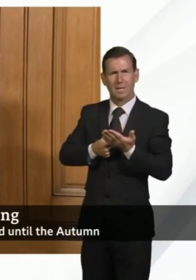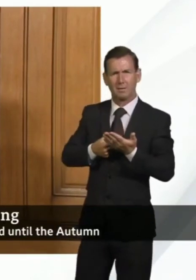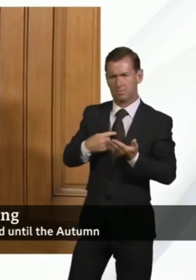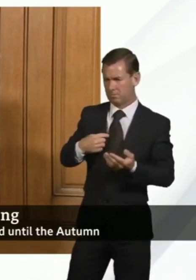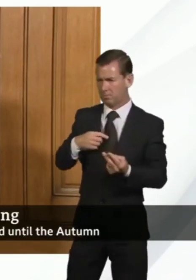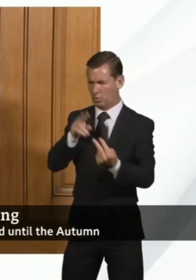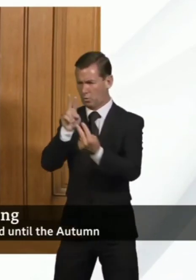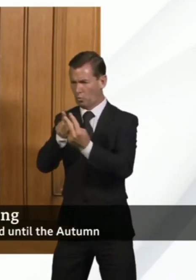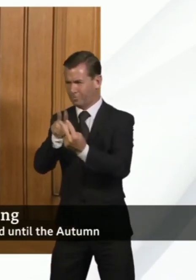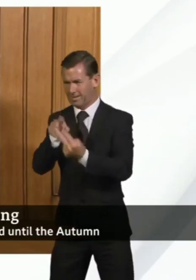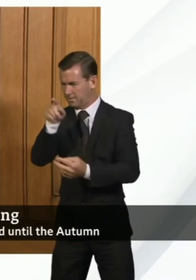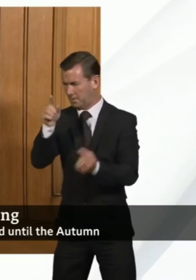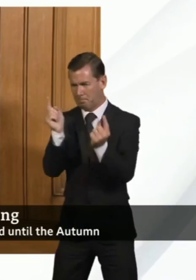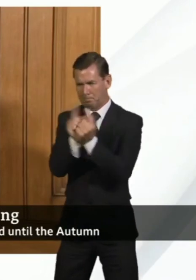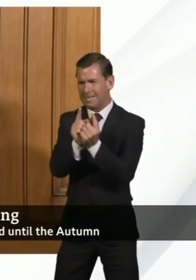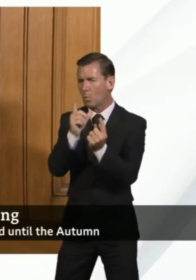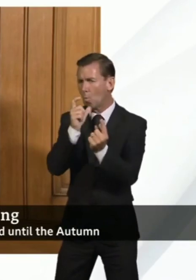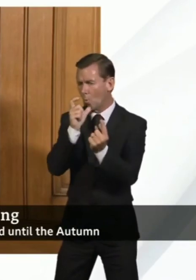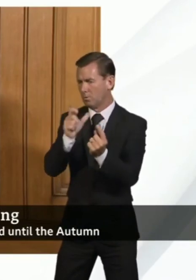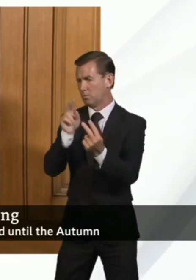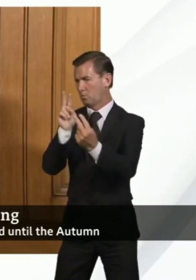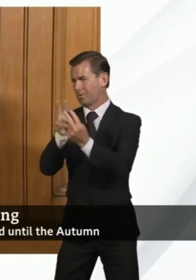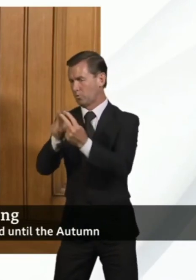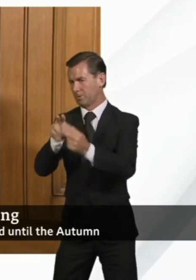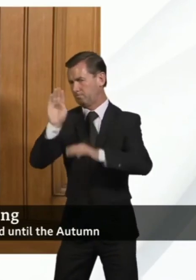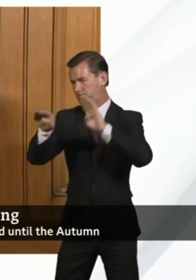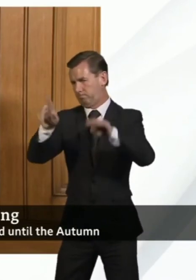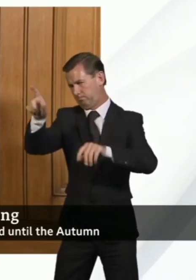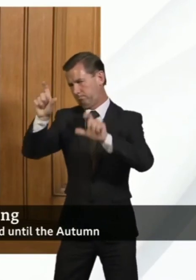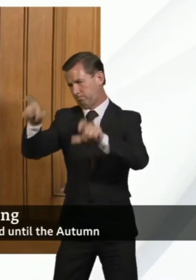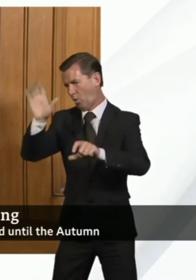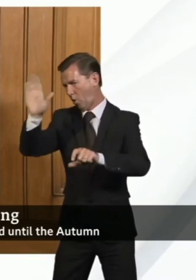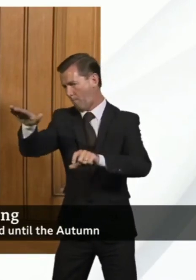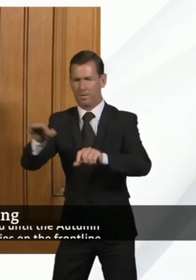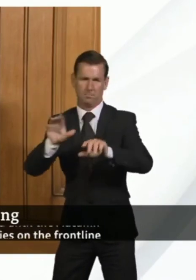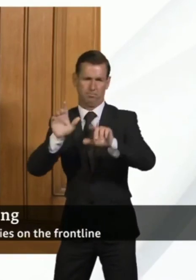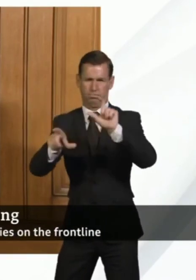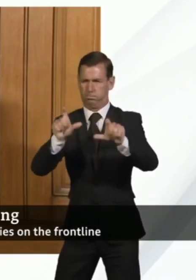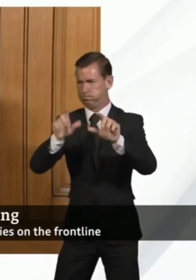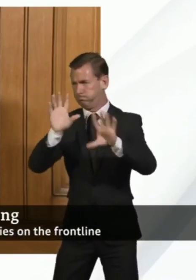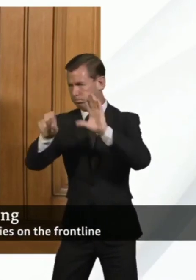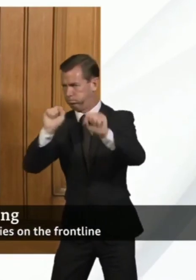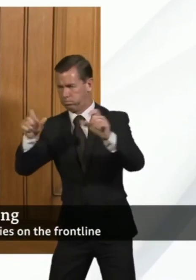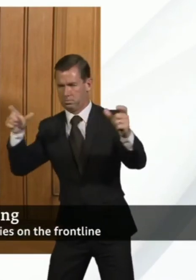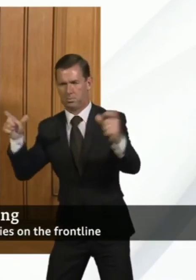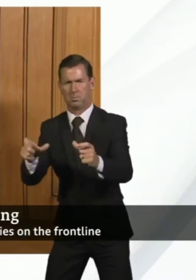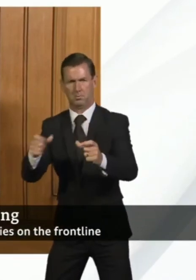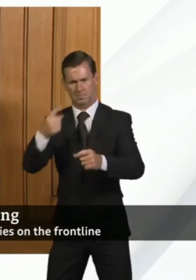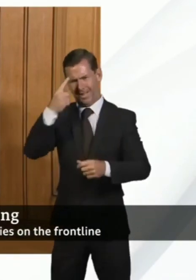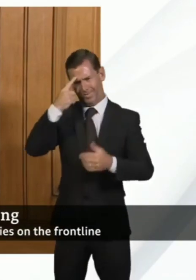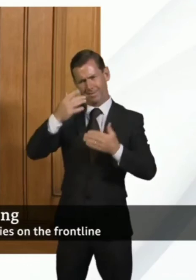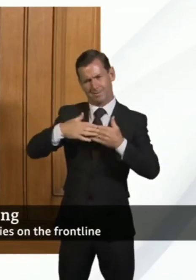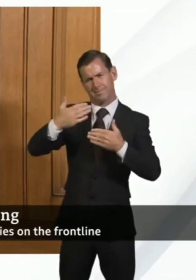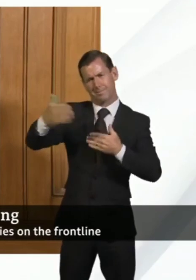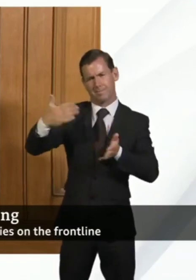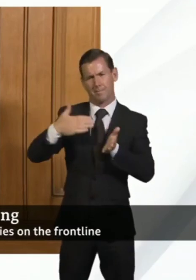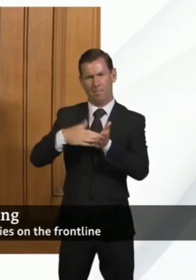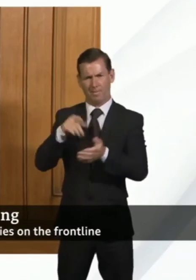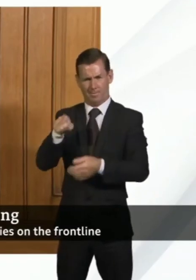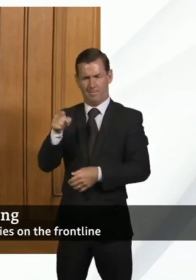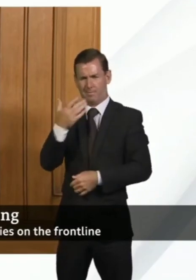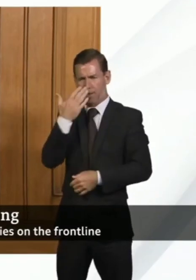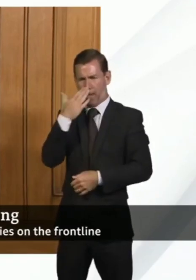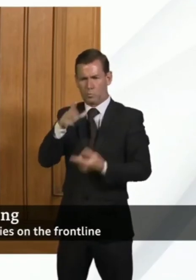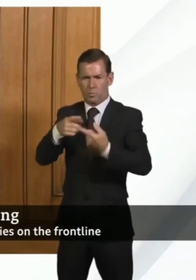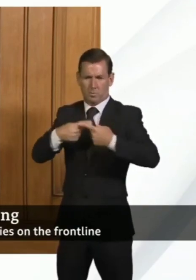part of that well tried and tested public health policy and I think as we move forward in the months ahead that is the sort of approach